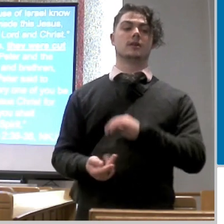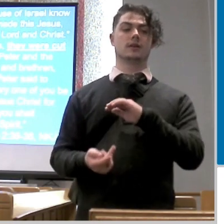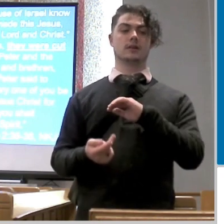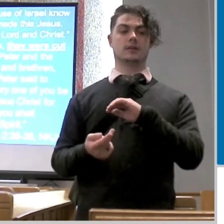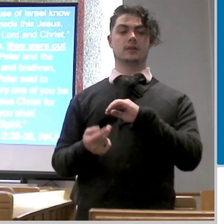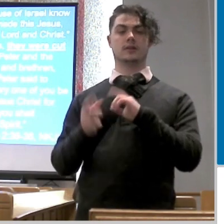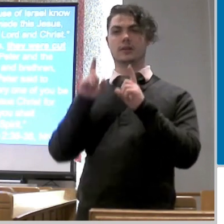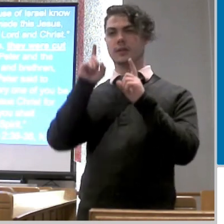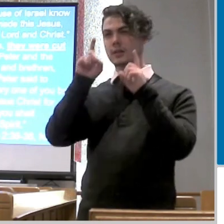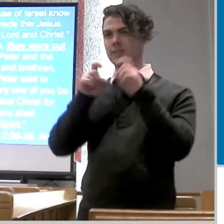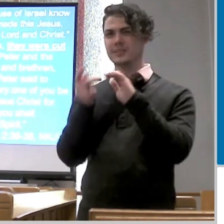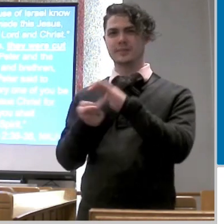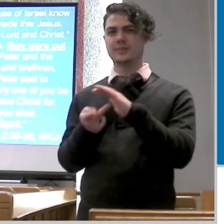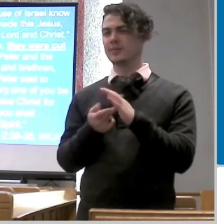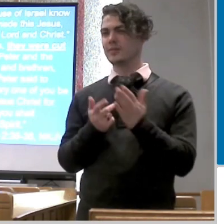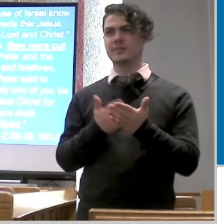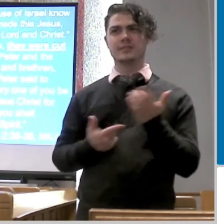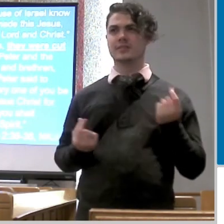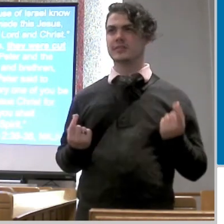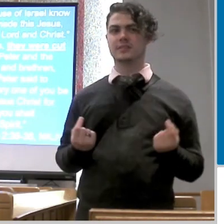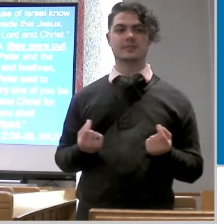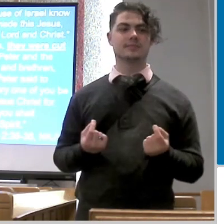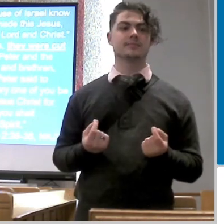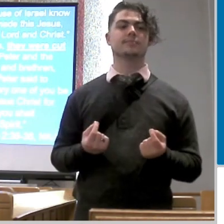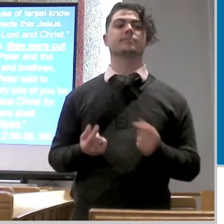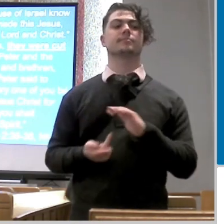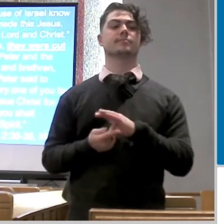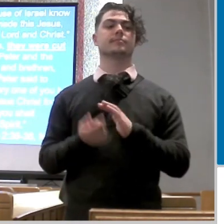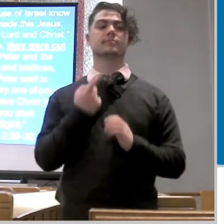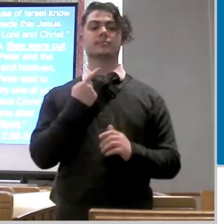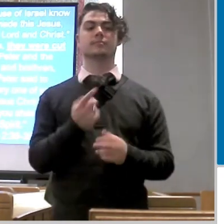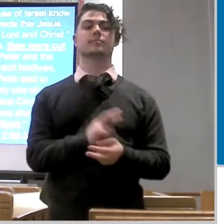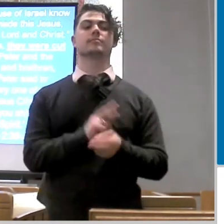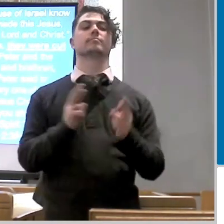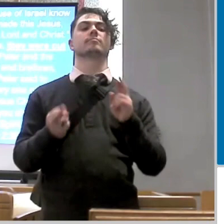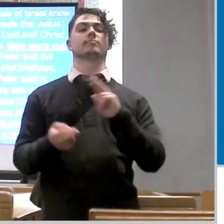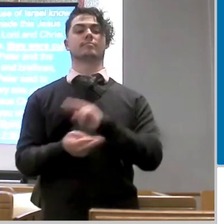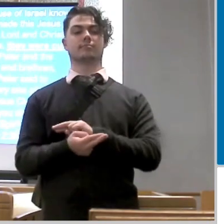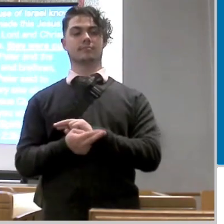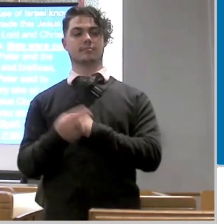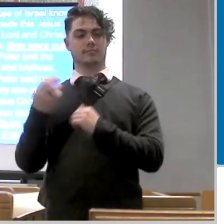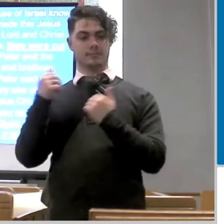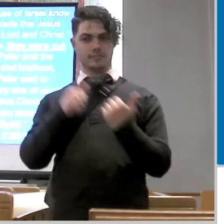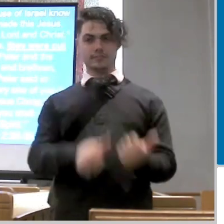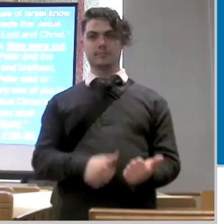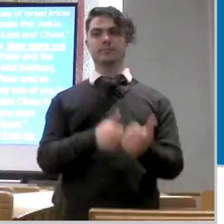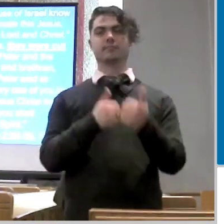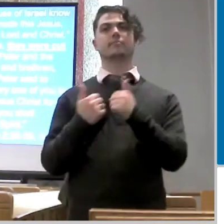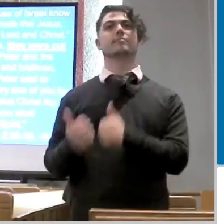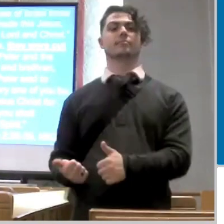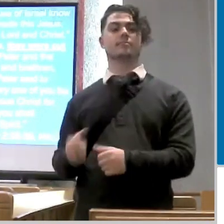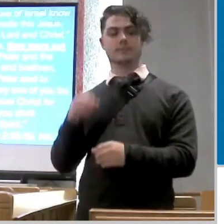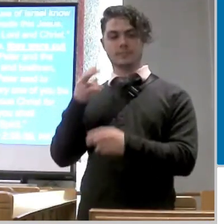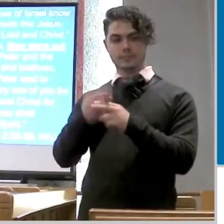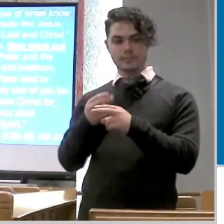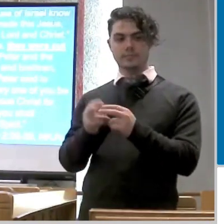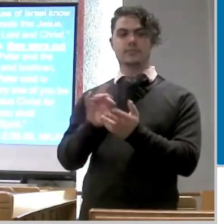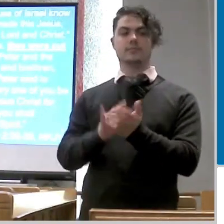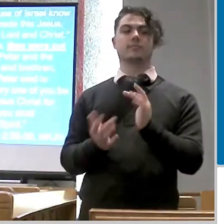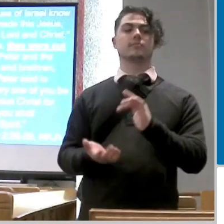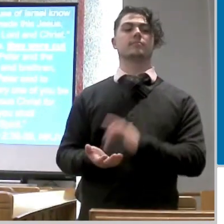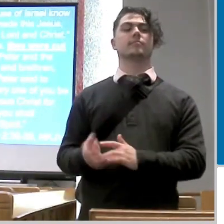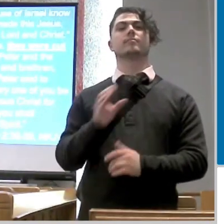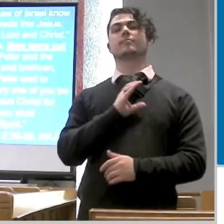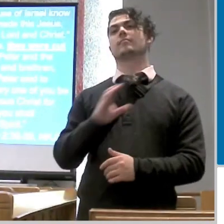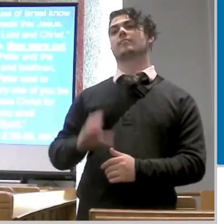what shall we do then peter said to them repent and be baptized every one of you in the name of